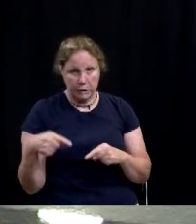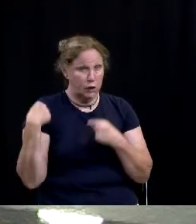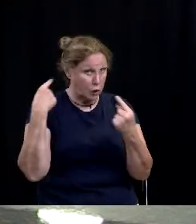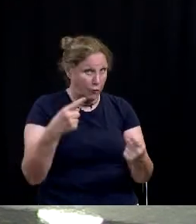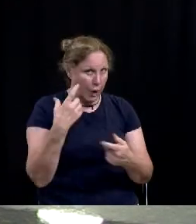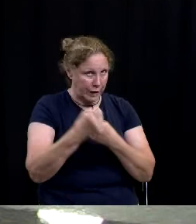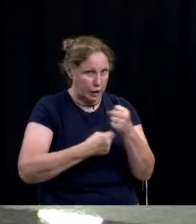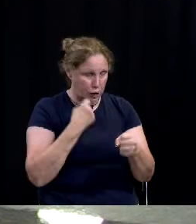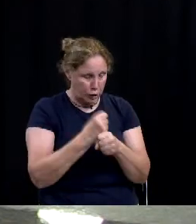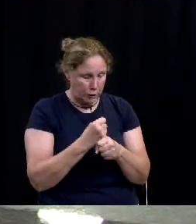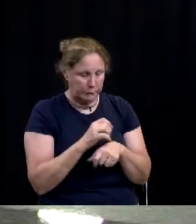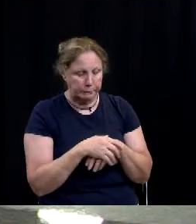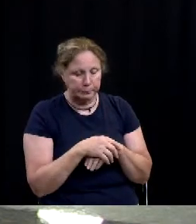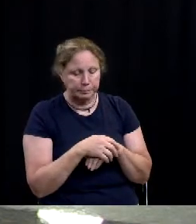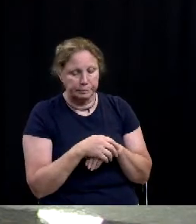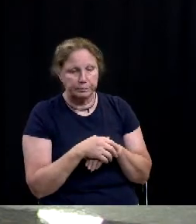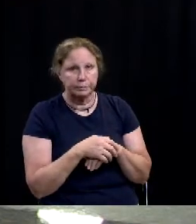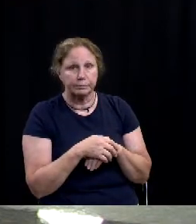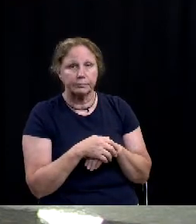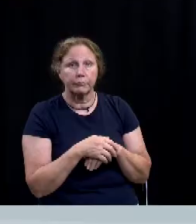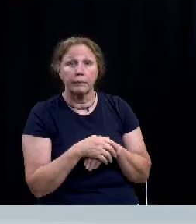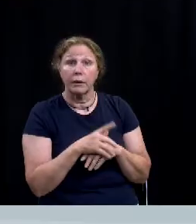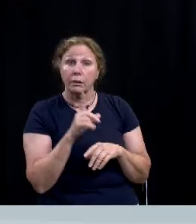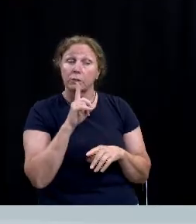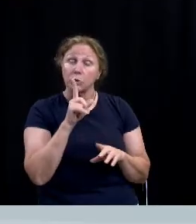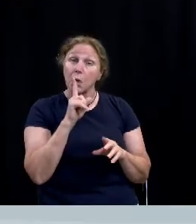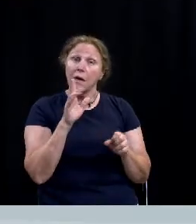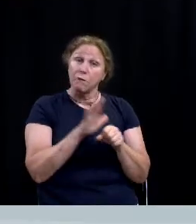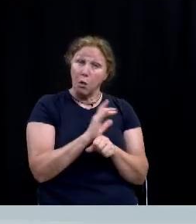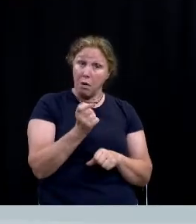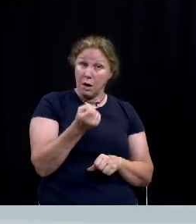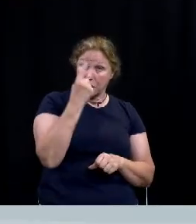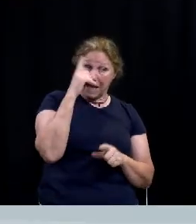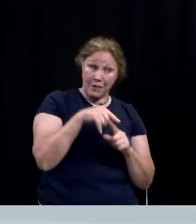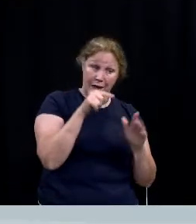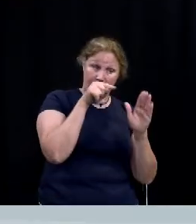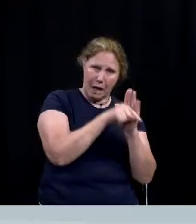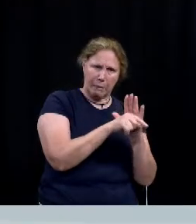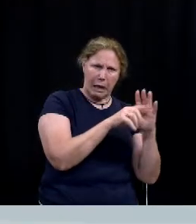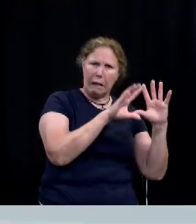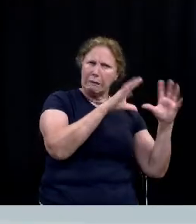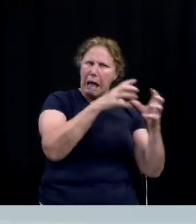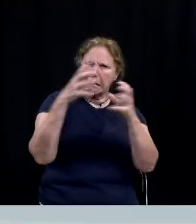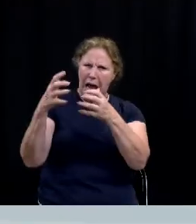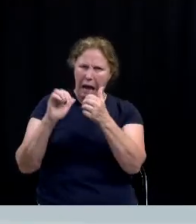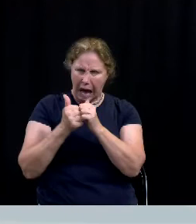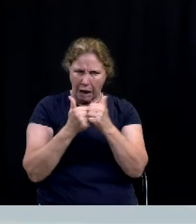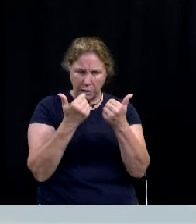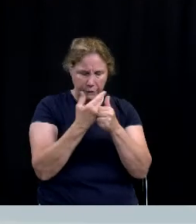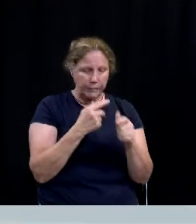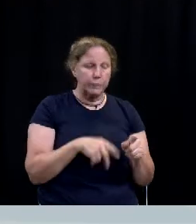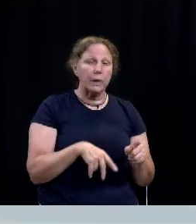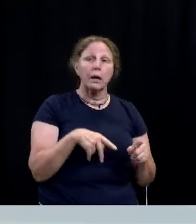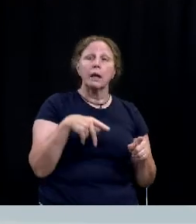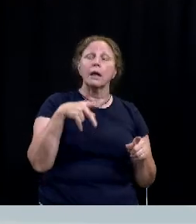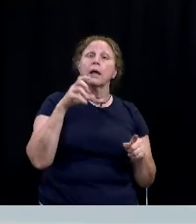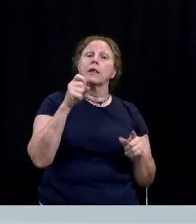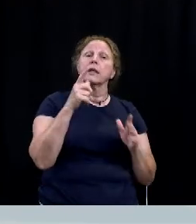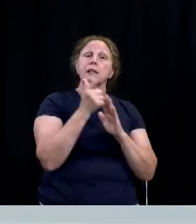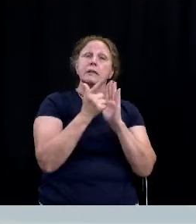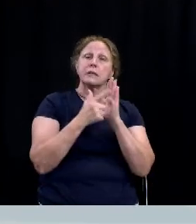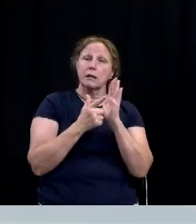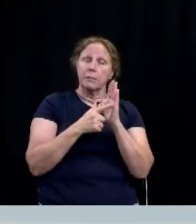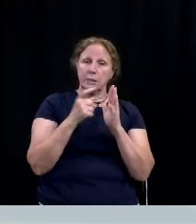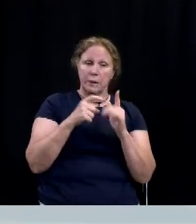this year to have a full understanding on how homicides are classified the texas penal code defines